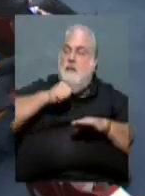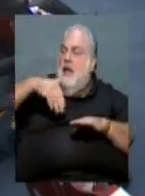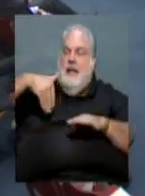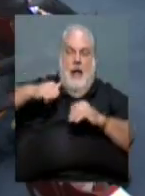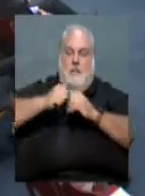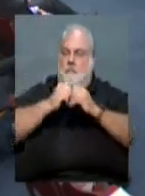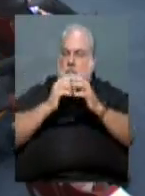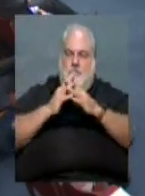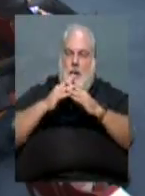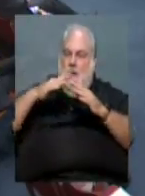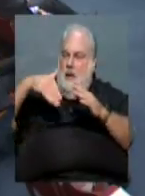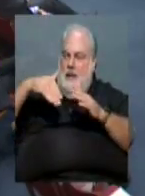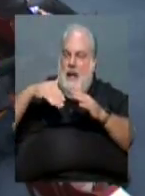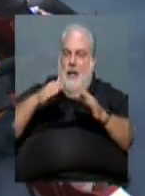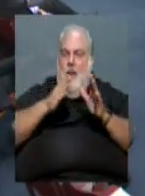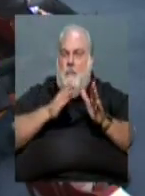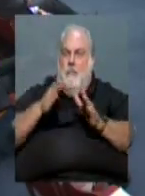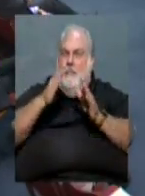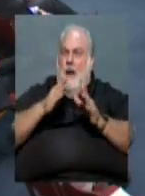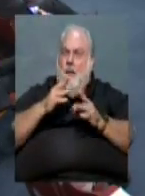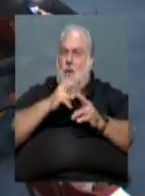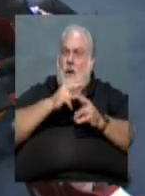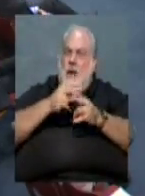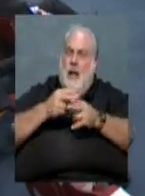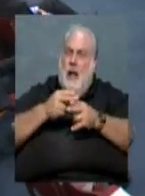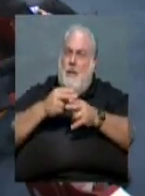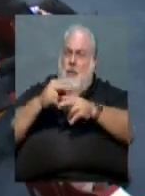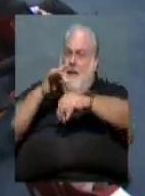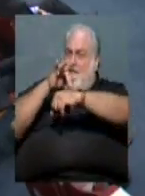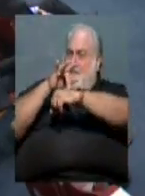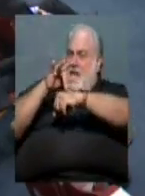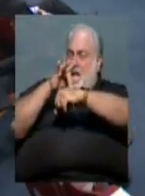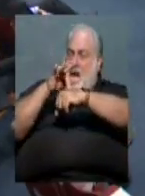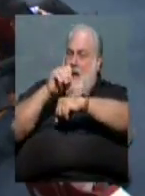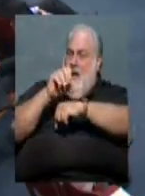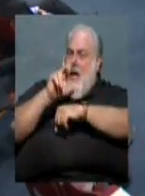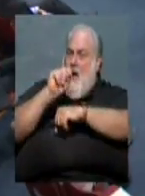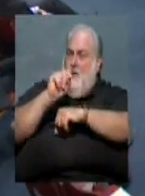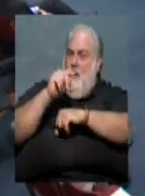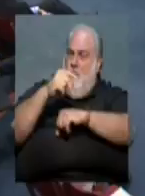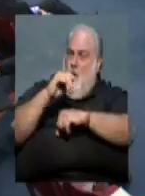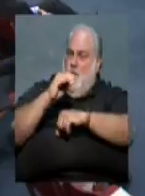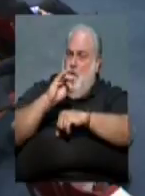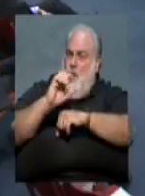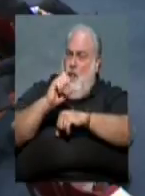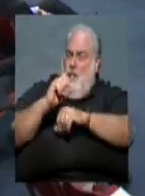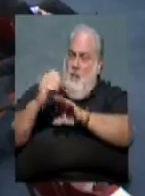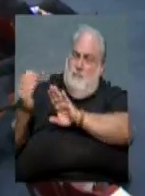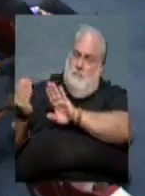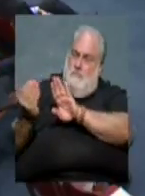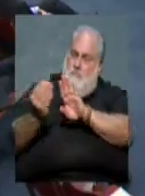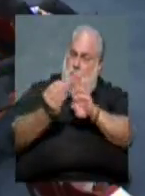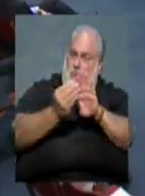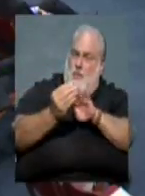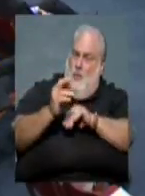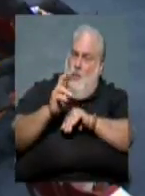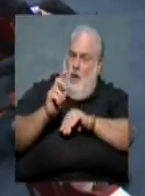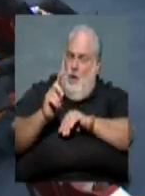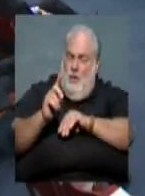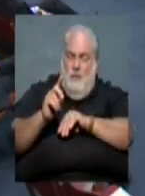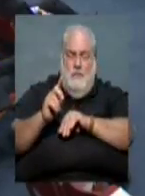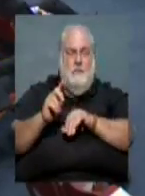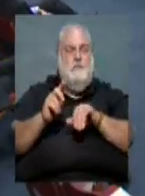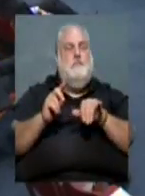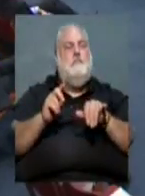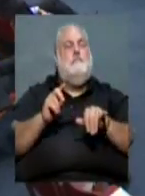yet. Okay. It's the one remaining vacant out parcel there along Shackelford Road. Okay.